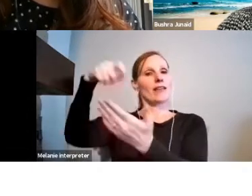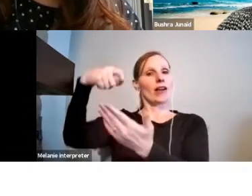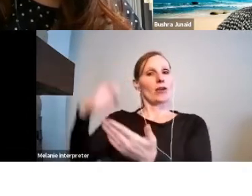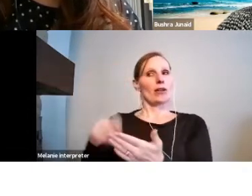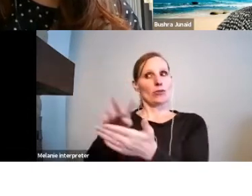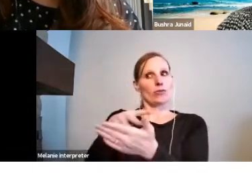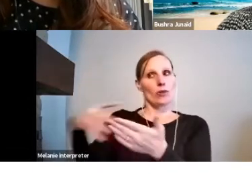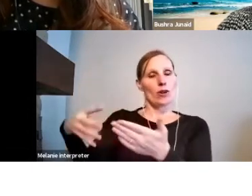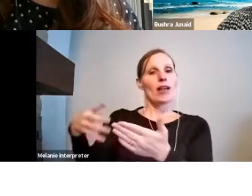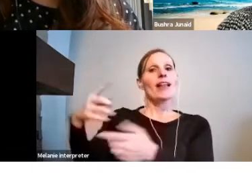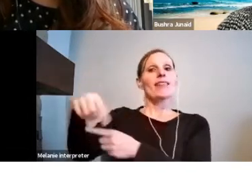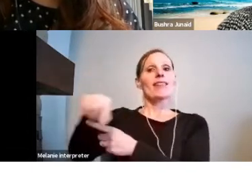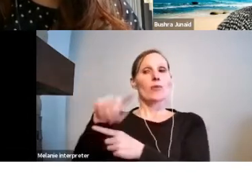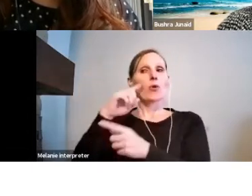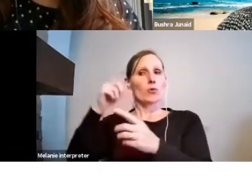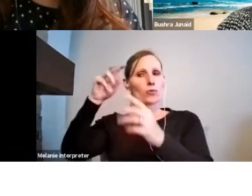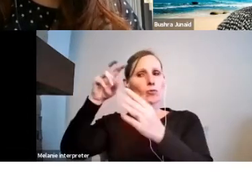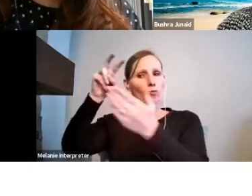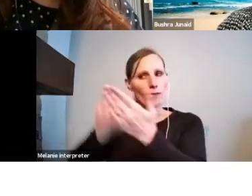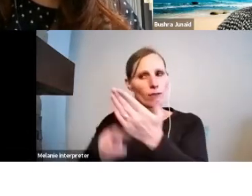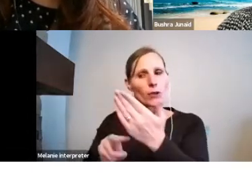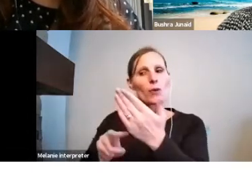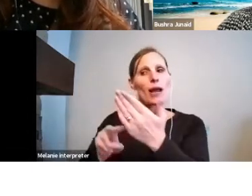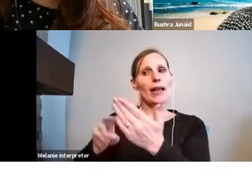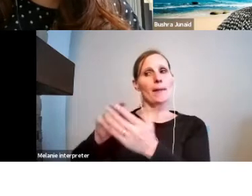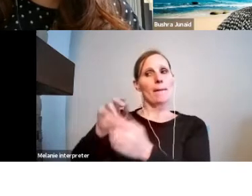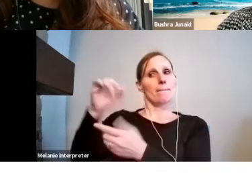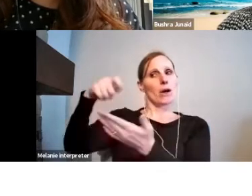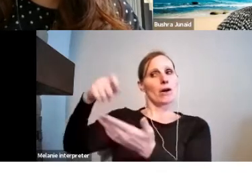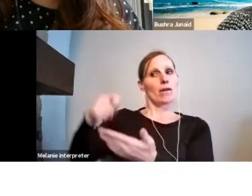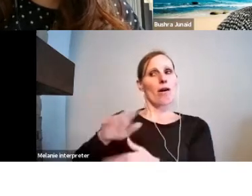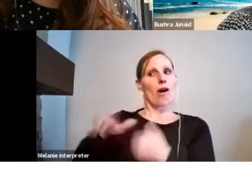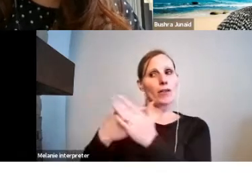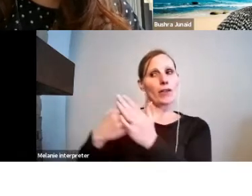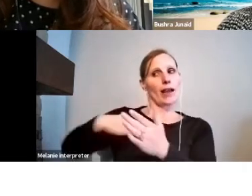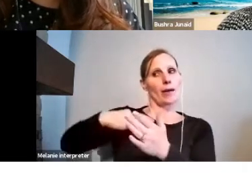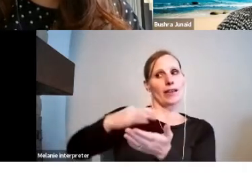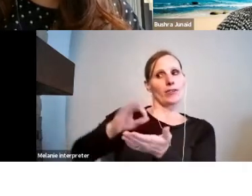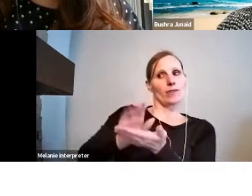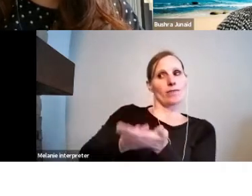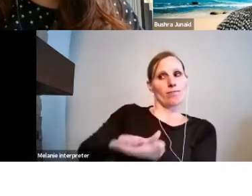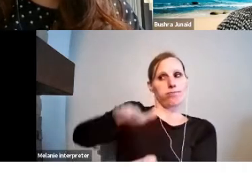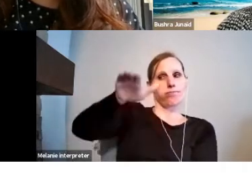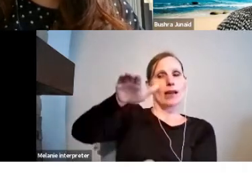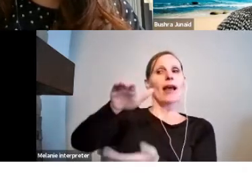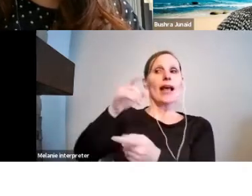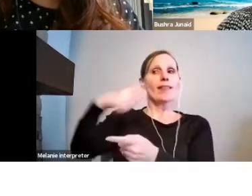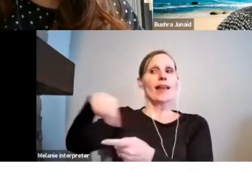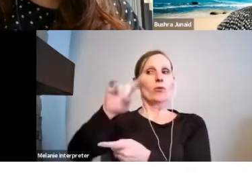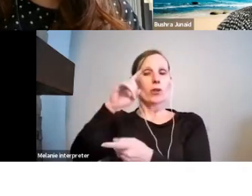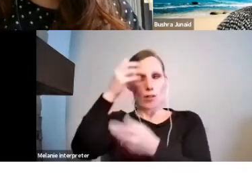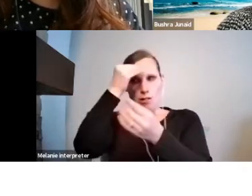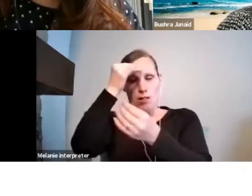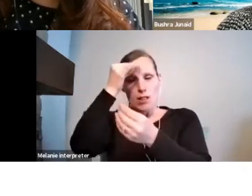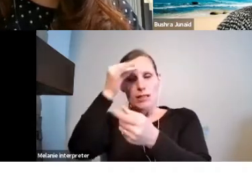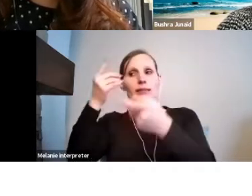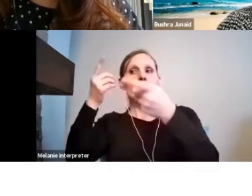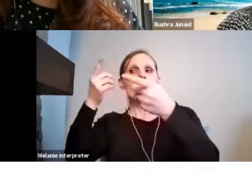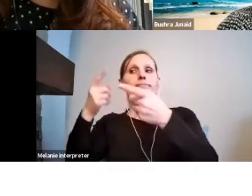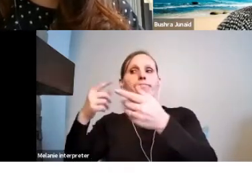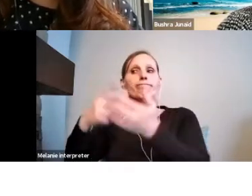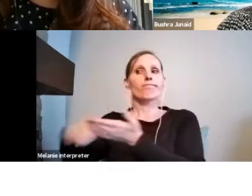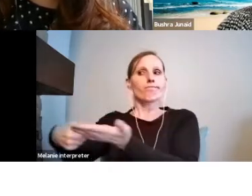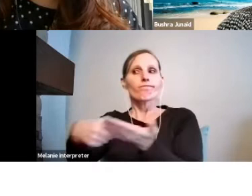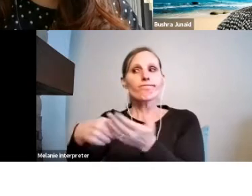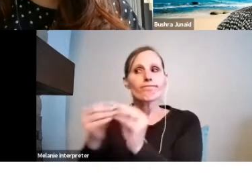review and score the applications and then participate in a panel discussion to make the final decisions about which projects are